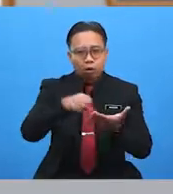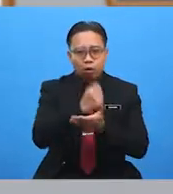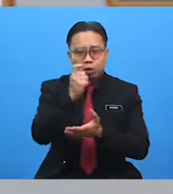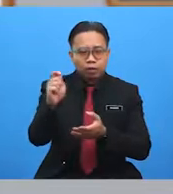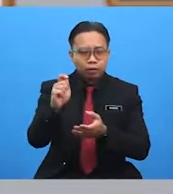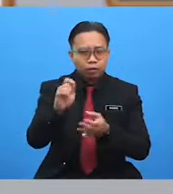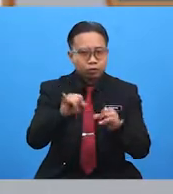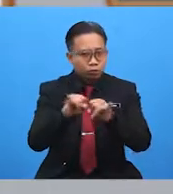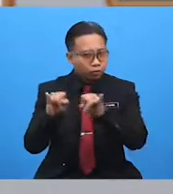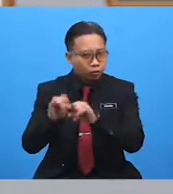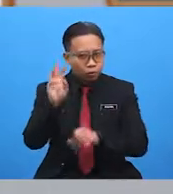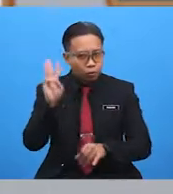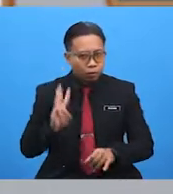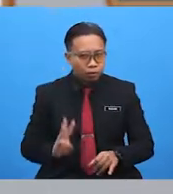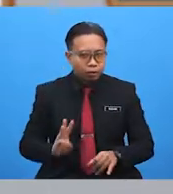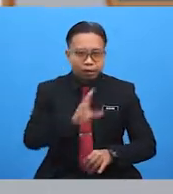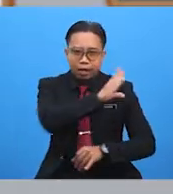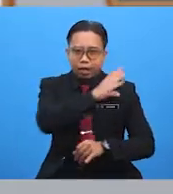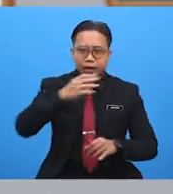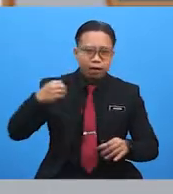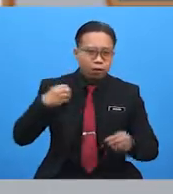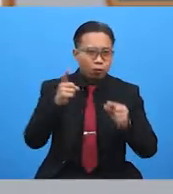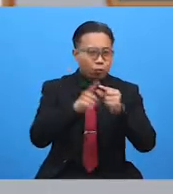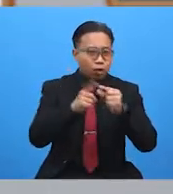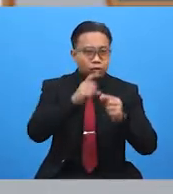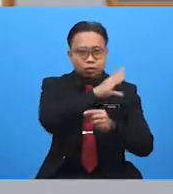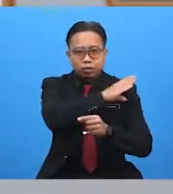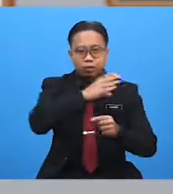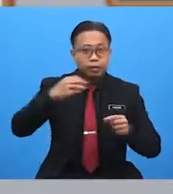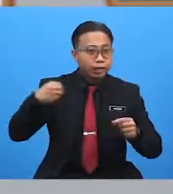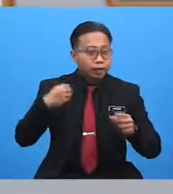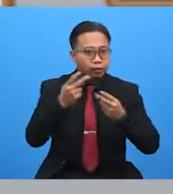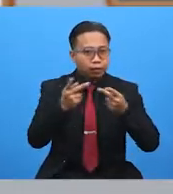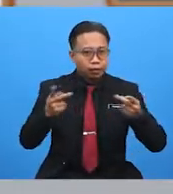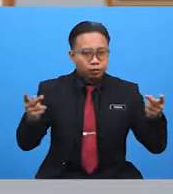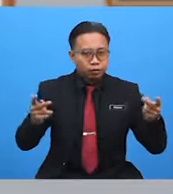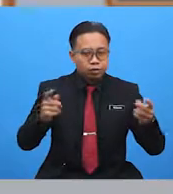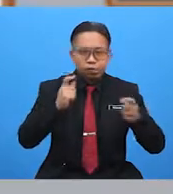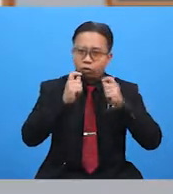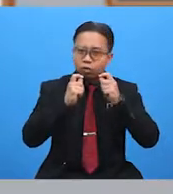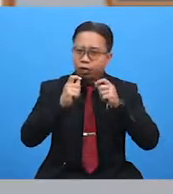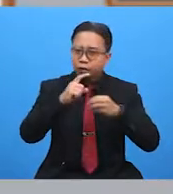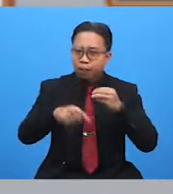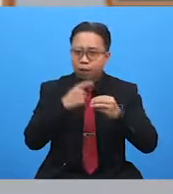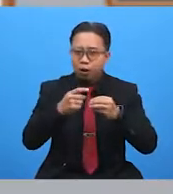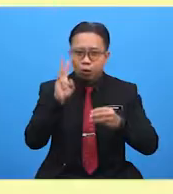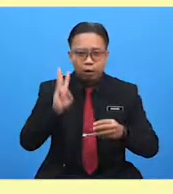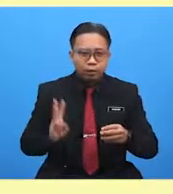kinds of weather and words and phrases to talk about weather in English.